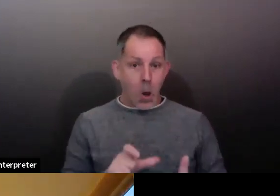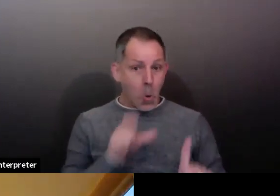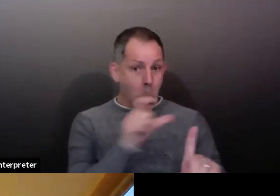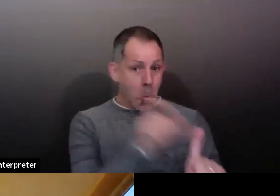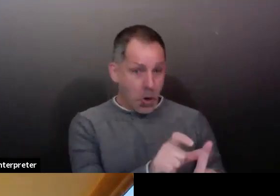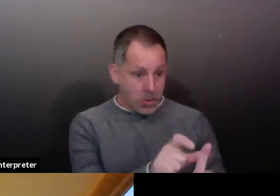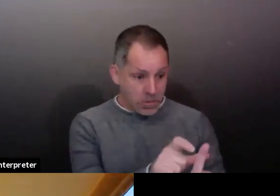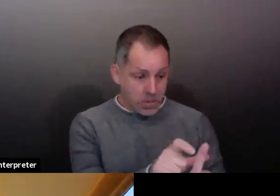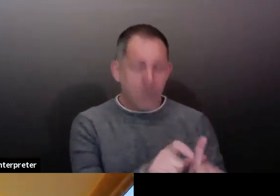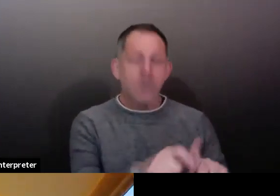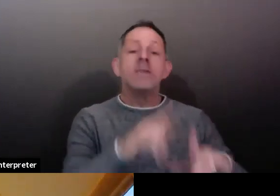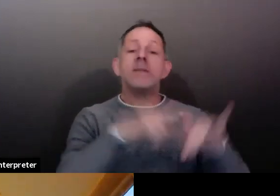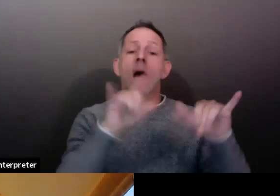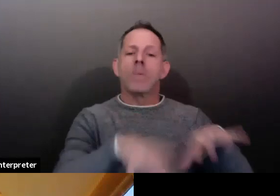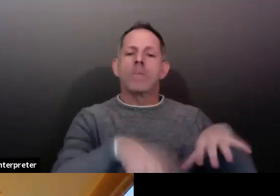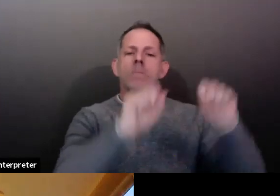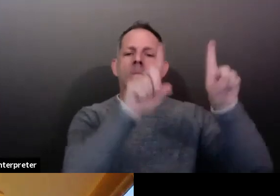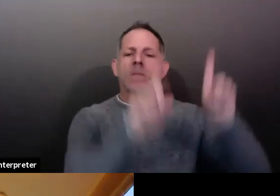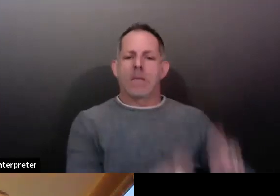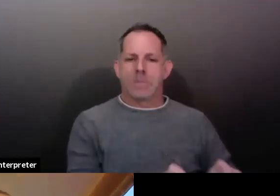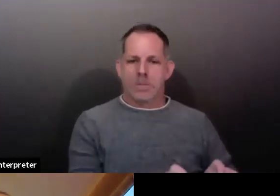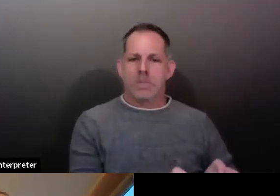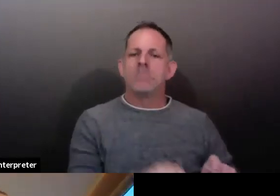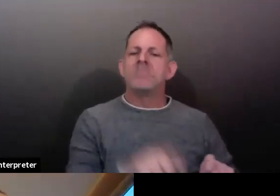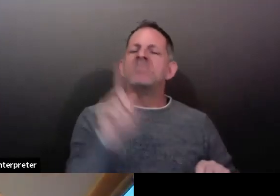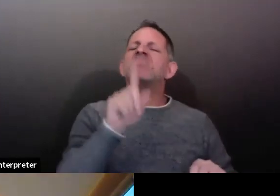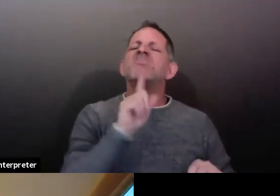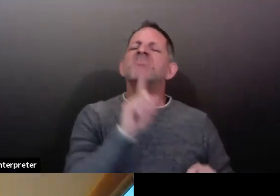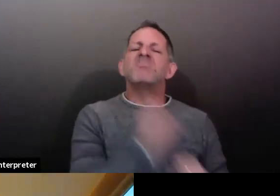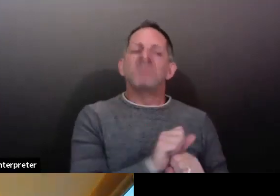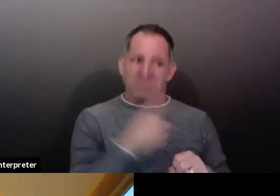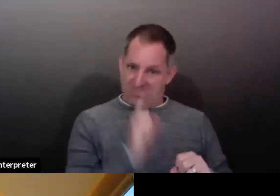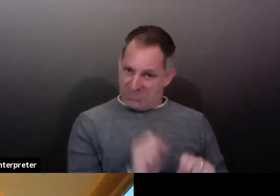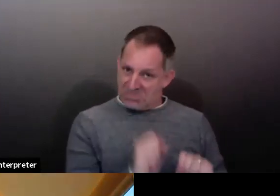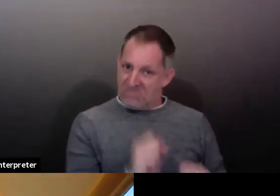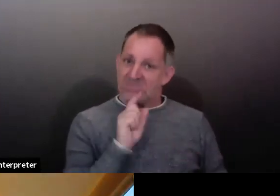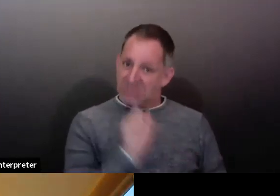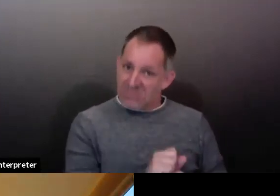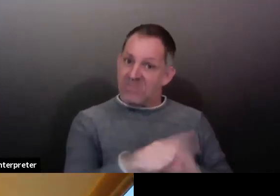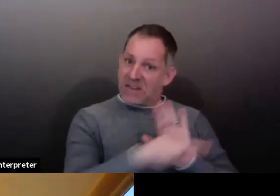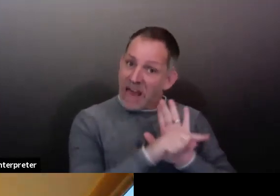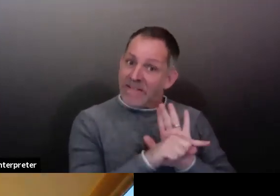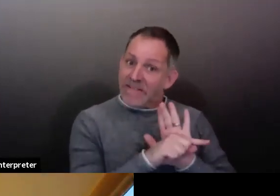even if those results are negative, you need to ride out the full 14-day period.